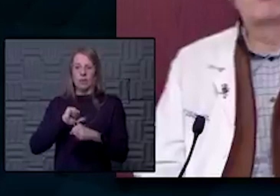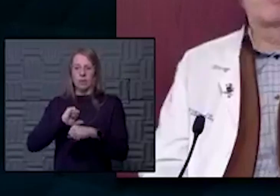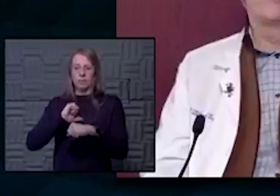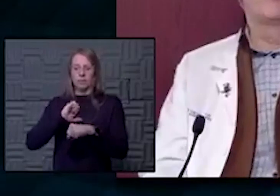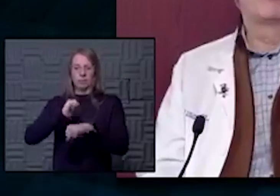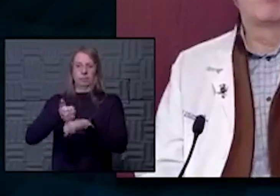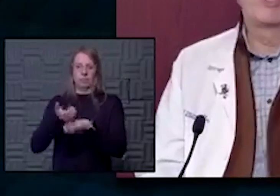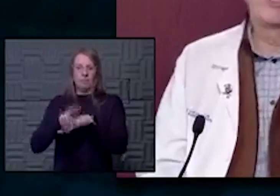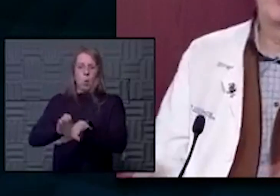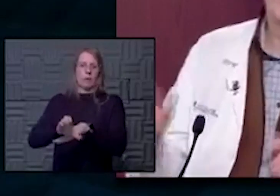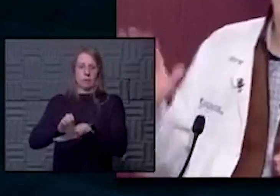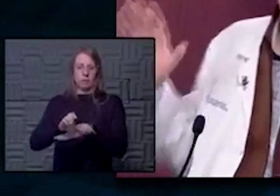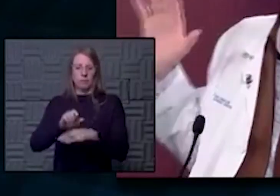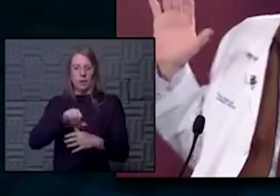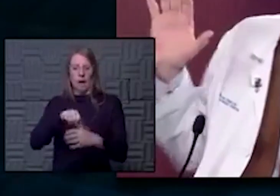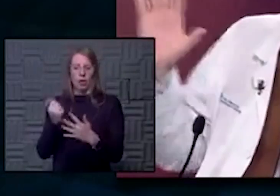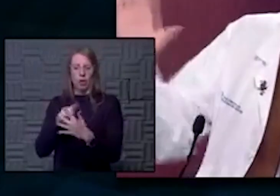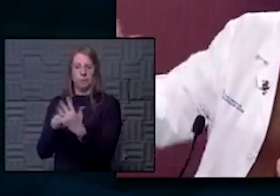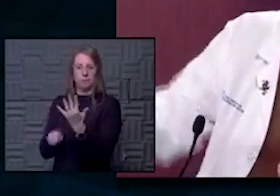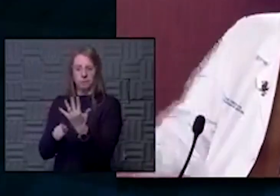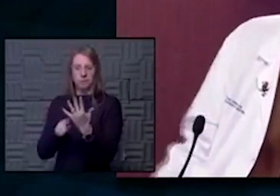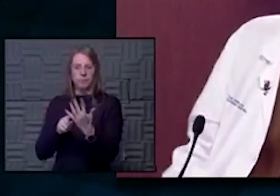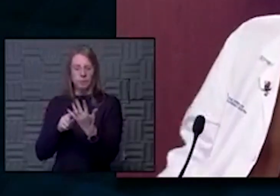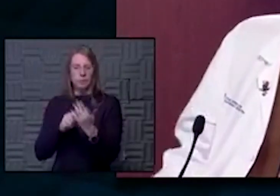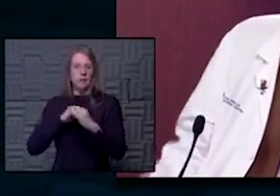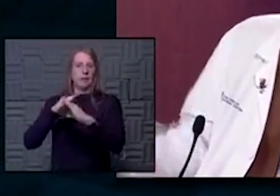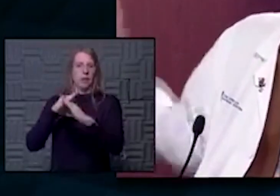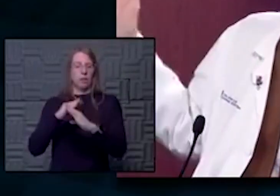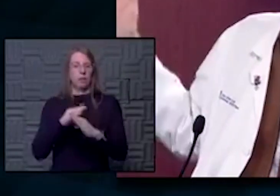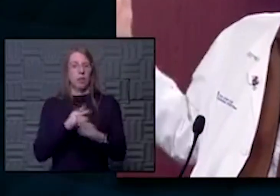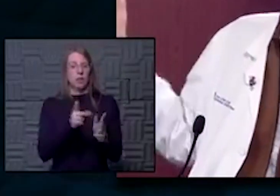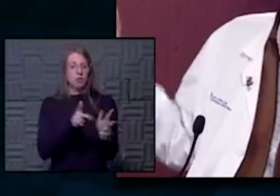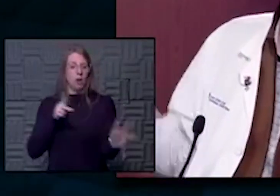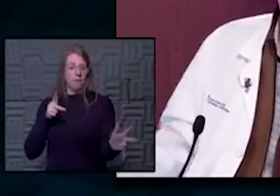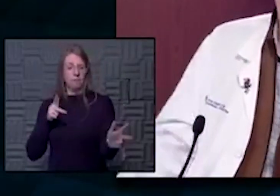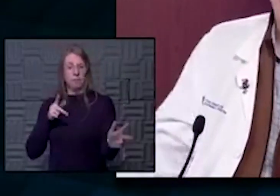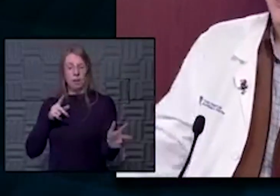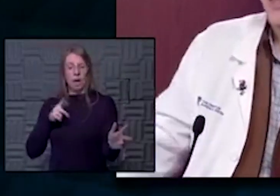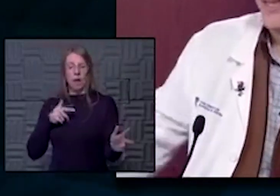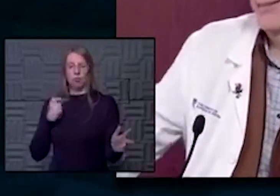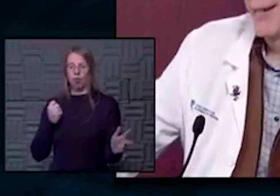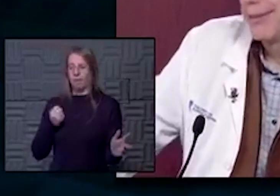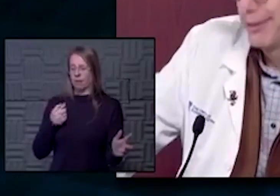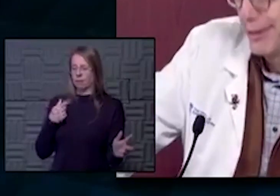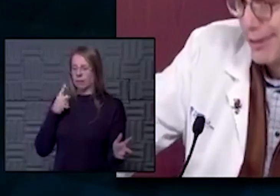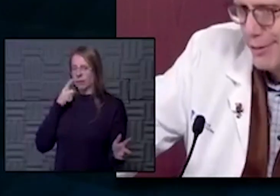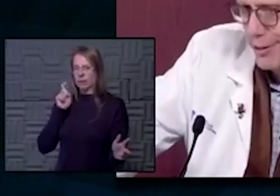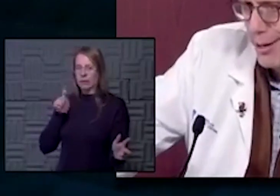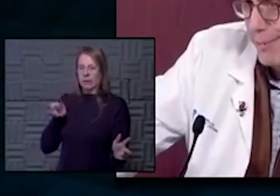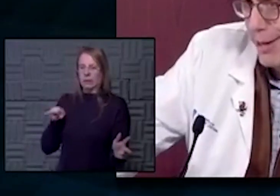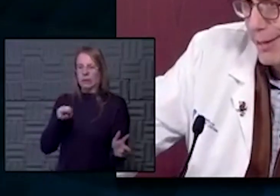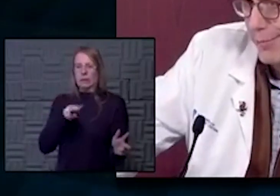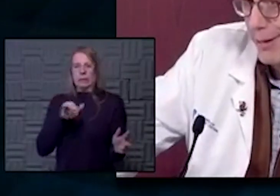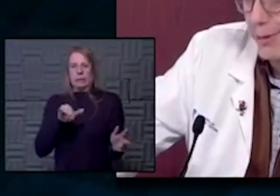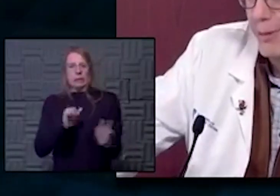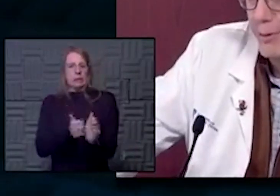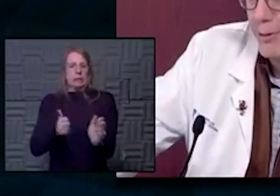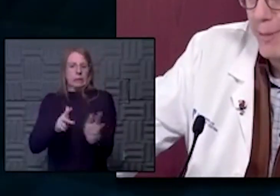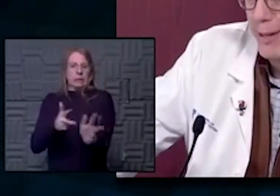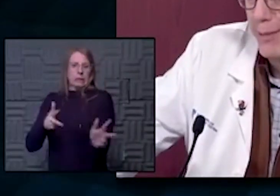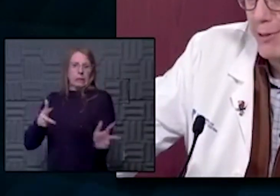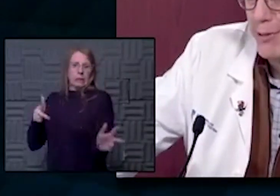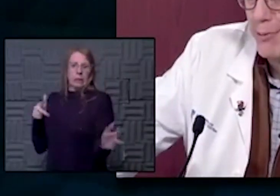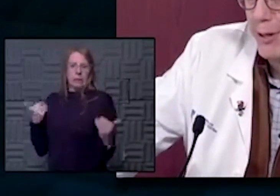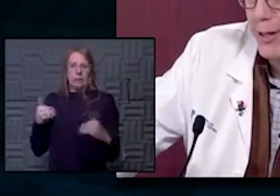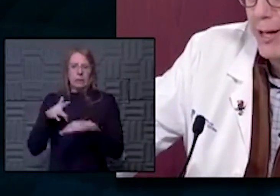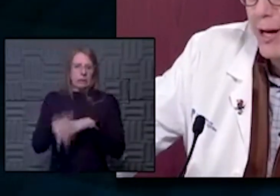Yep. You know, I was driving in this morning and the line then for the drive-through testing that we run was backed up. And I was like, oh, that's not good. It's usually not backed up that early, but